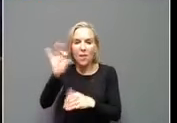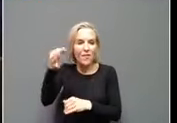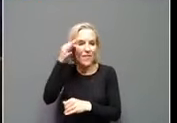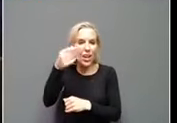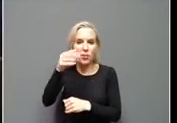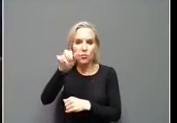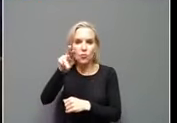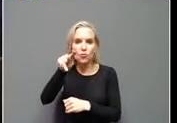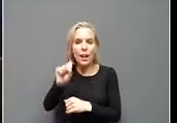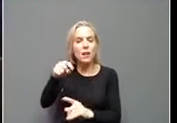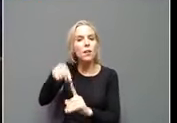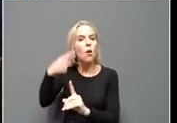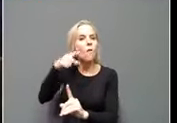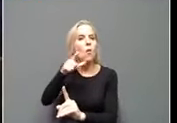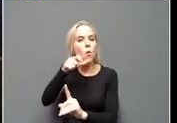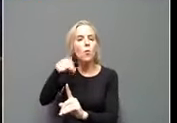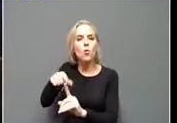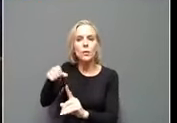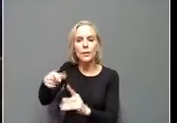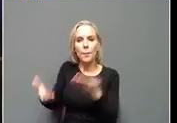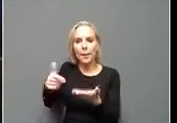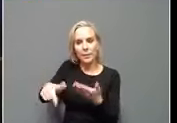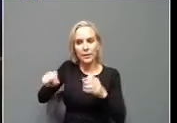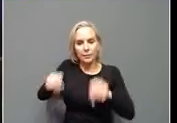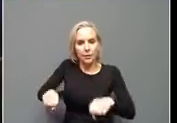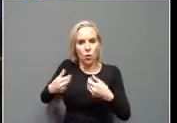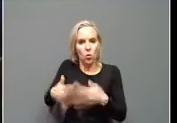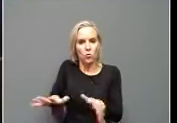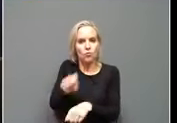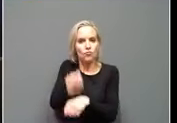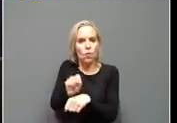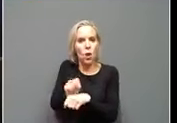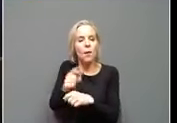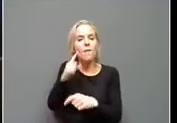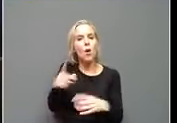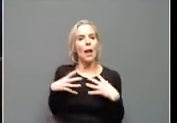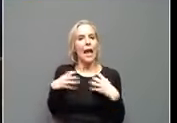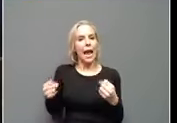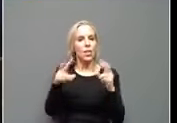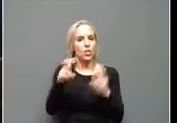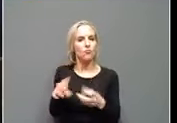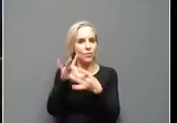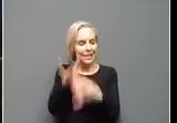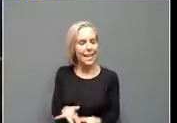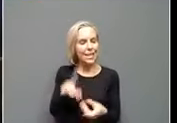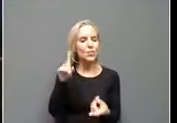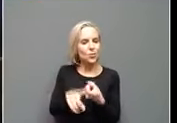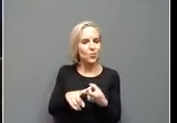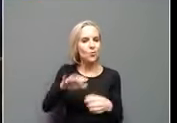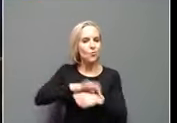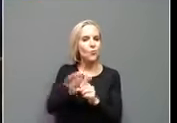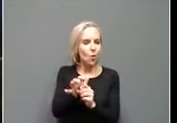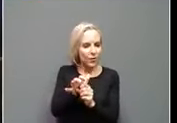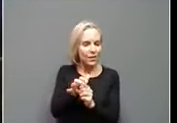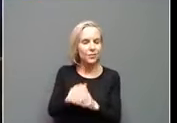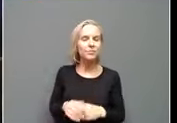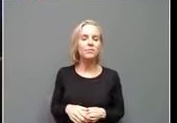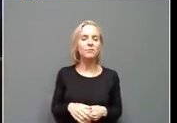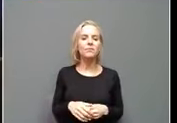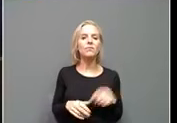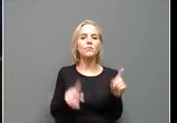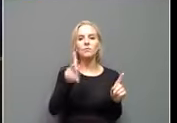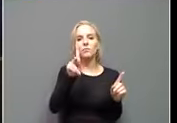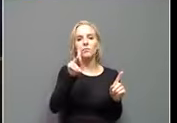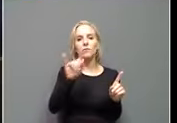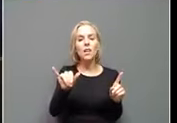are in jeopardy of losing their job and income after suffering health issues, including those related to COVID-19. Kentucky is